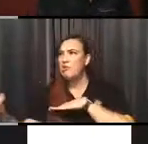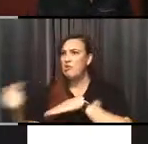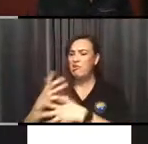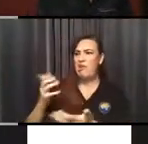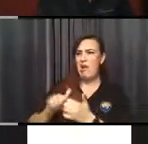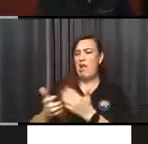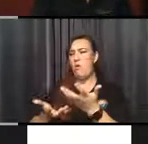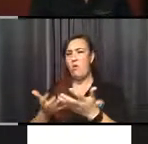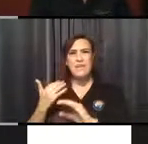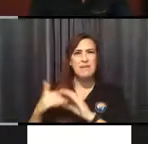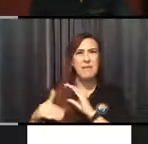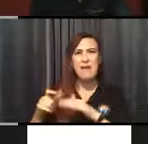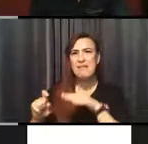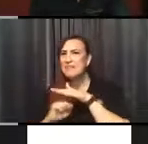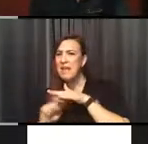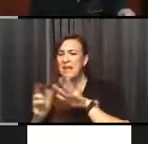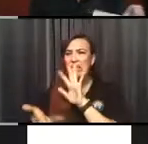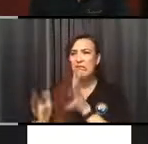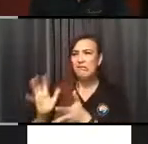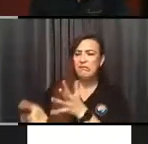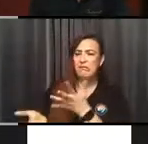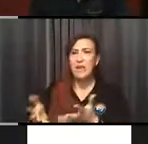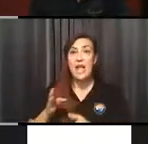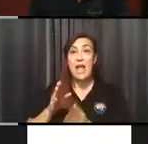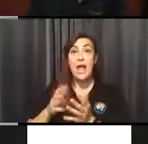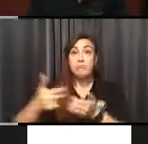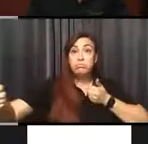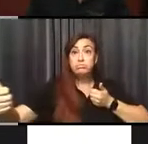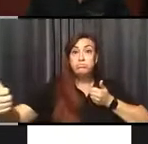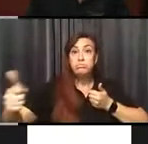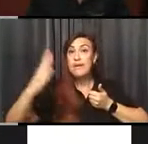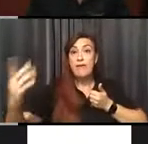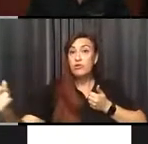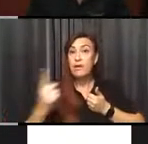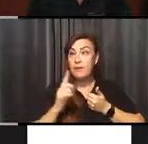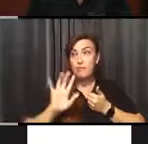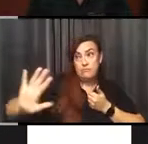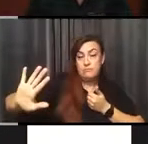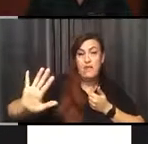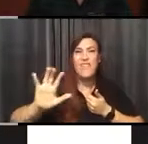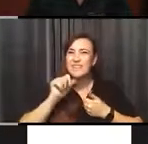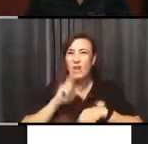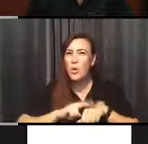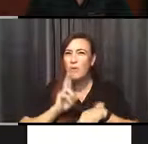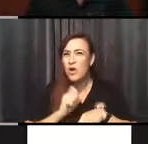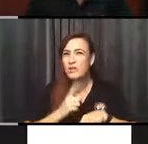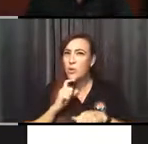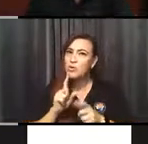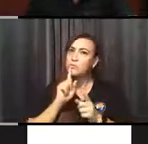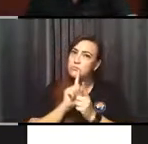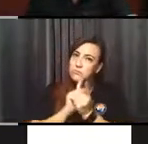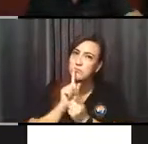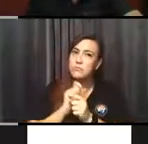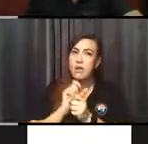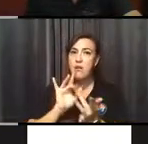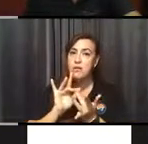through scanning, through whatever, and never meeting in person, which isn't our normal thing, because we want to make personal contact with